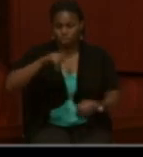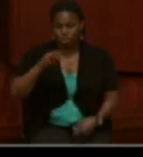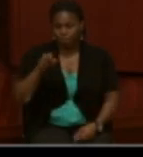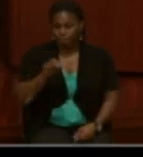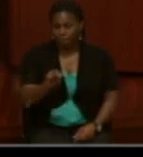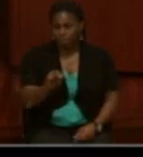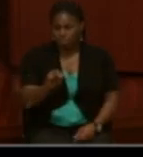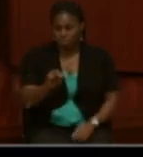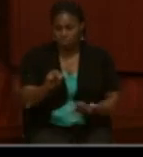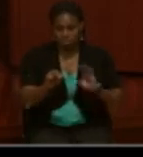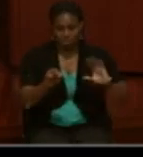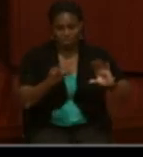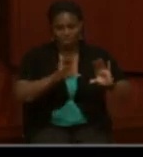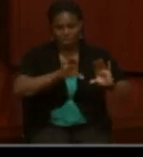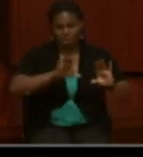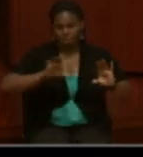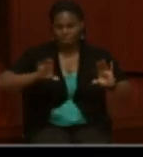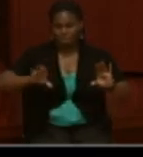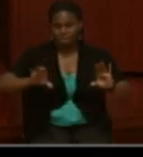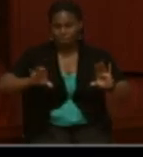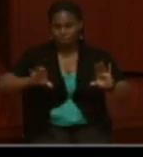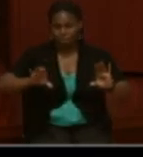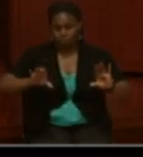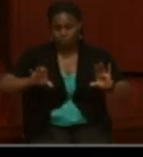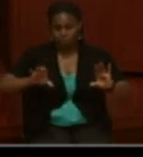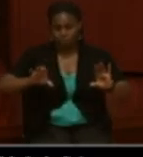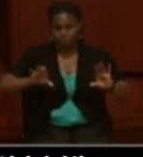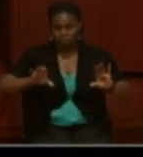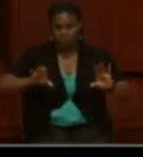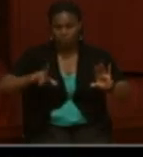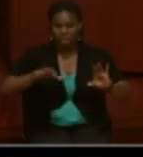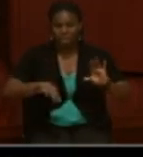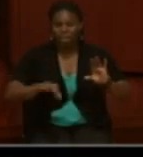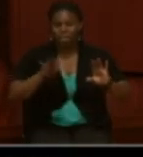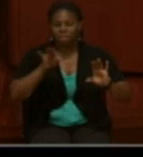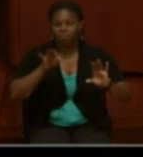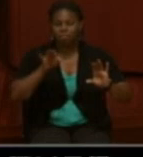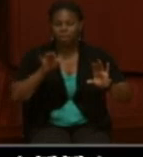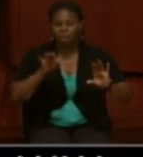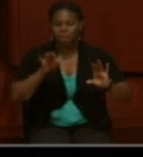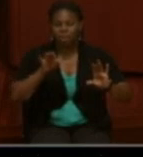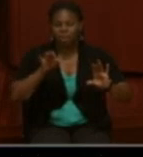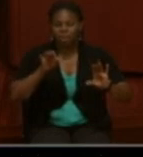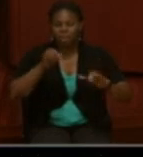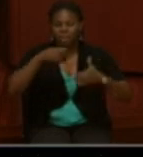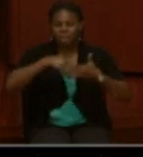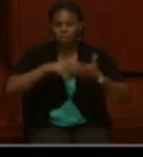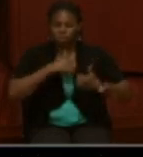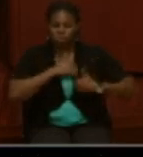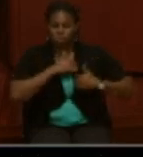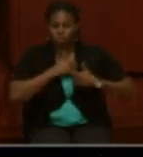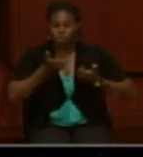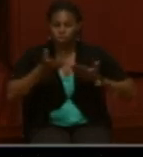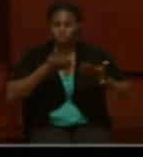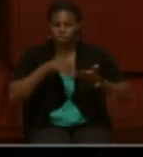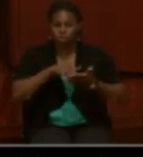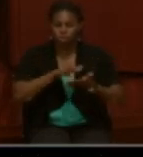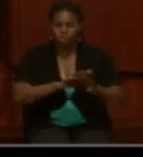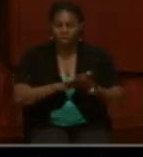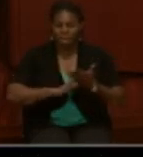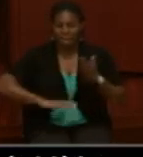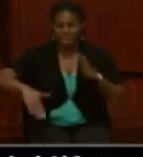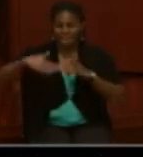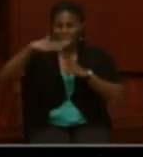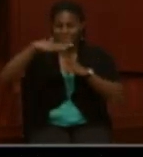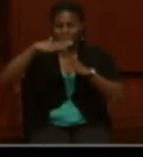side by side. And again, they're very typical for what would be found inside a soldier's service record. Near the top of